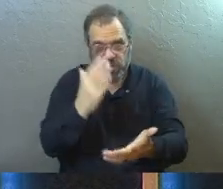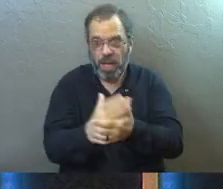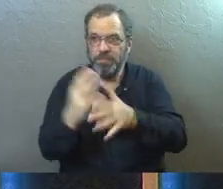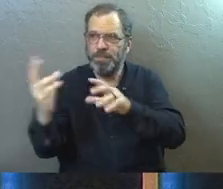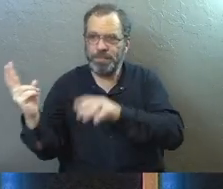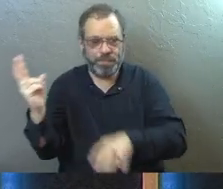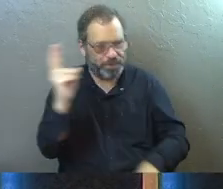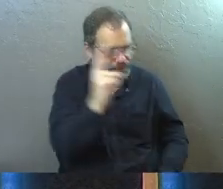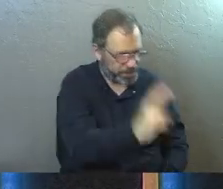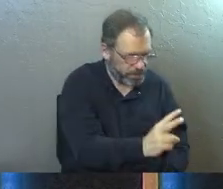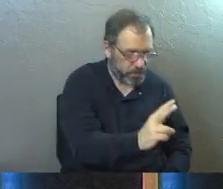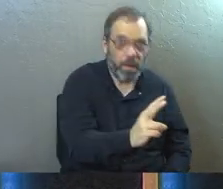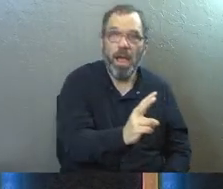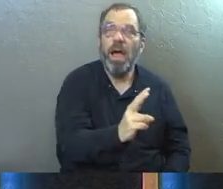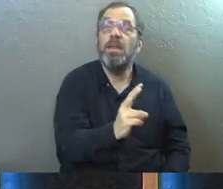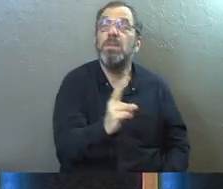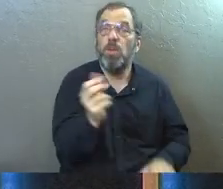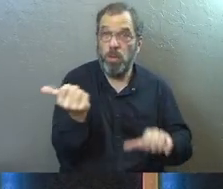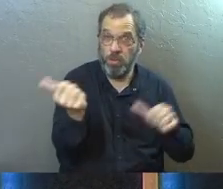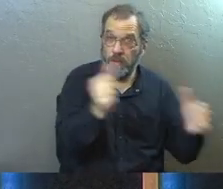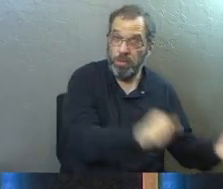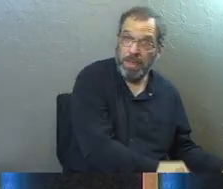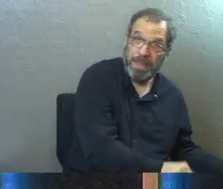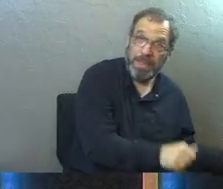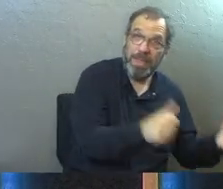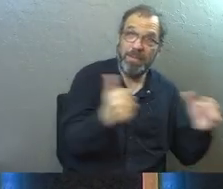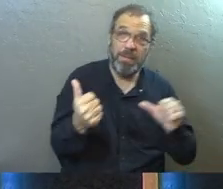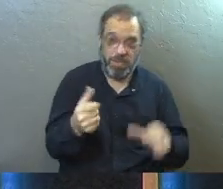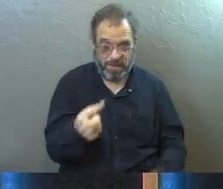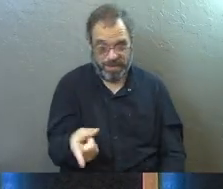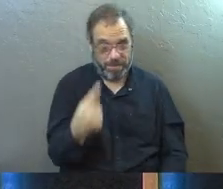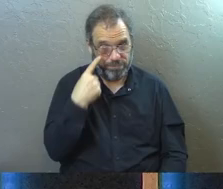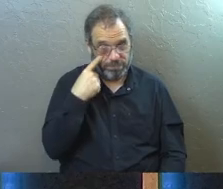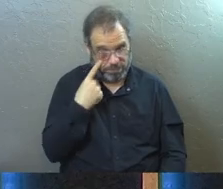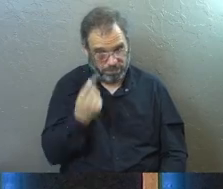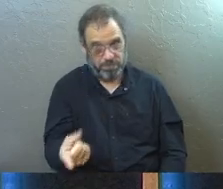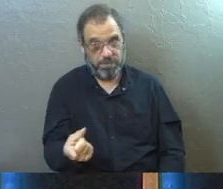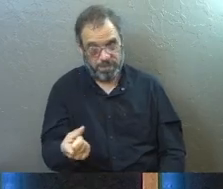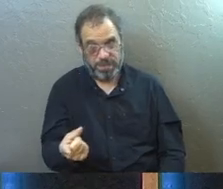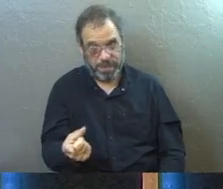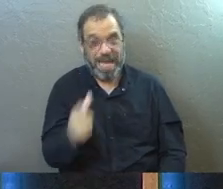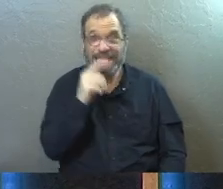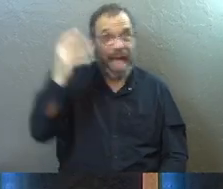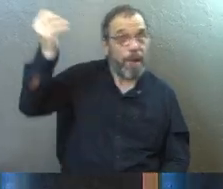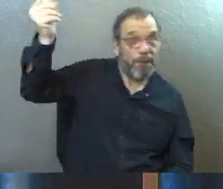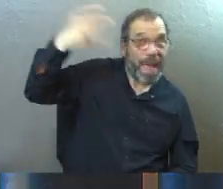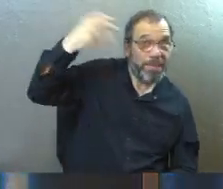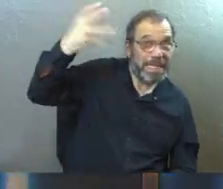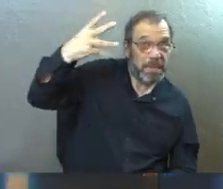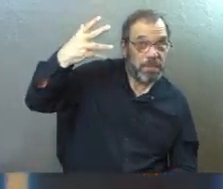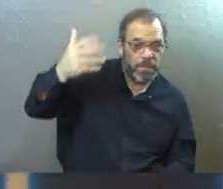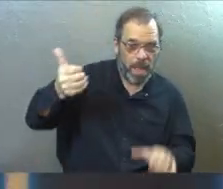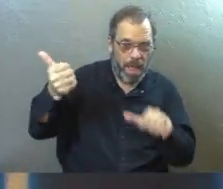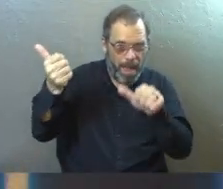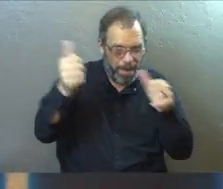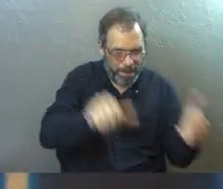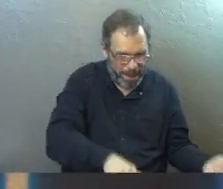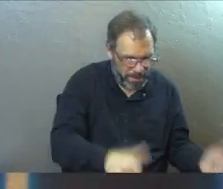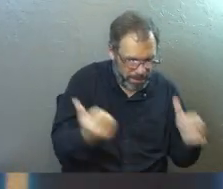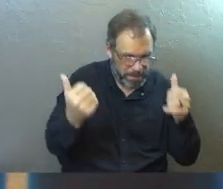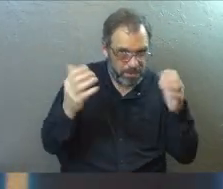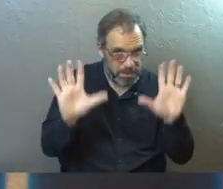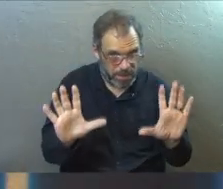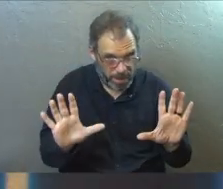down into the water. You immersion people. There you go. It's right there. Leave it alone. And then